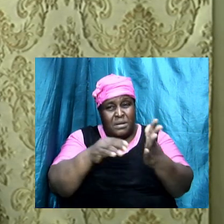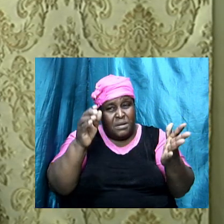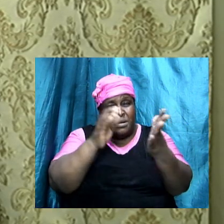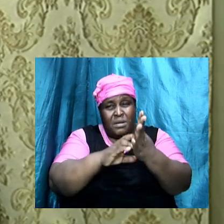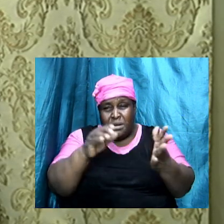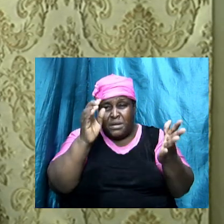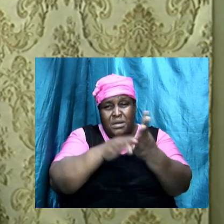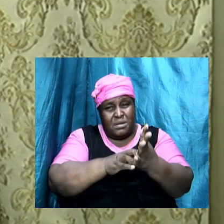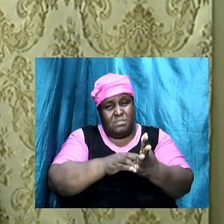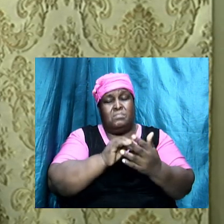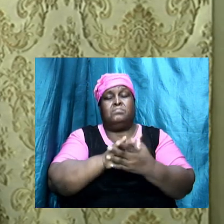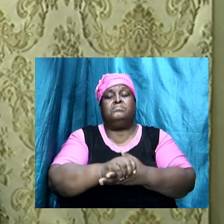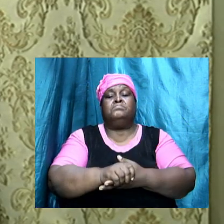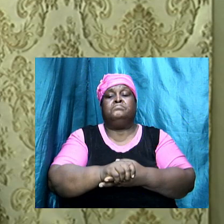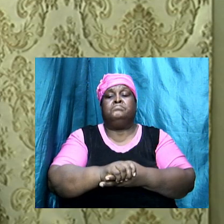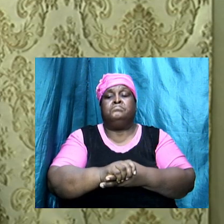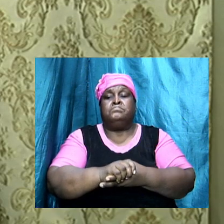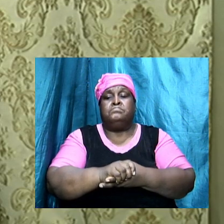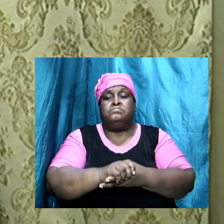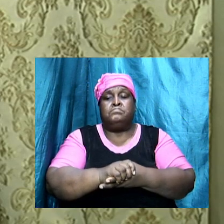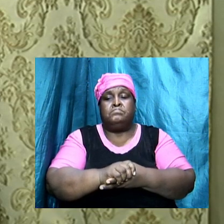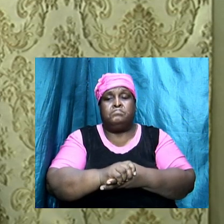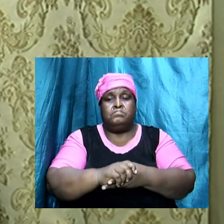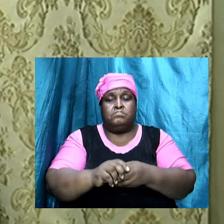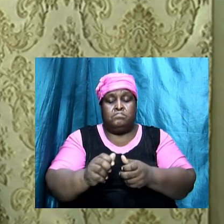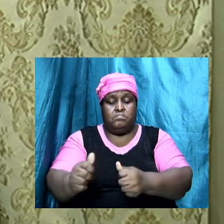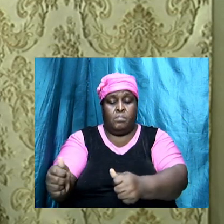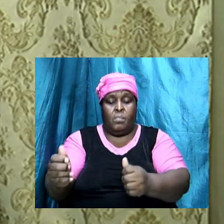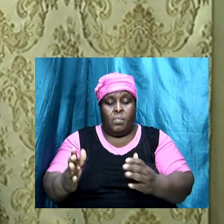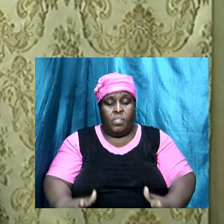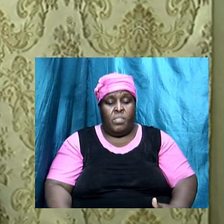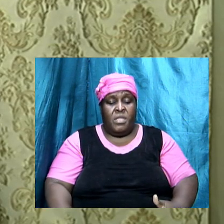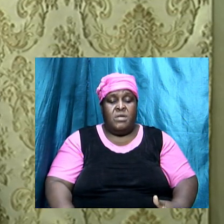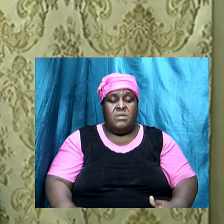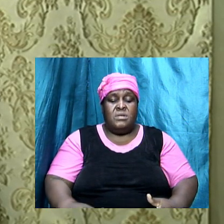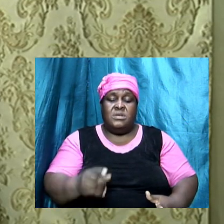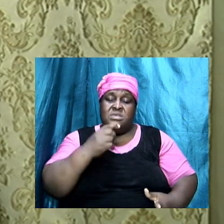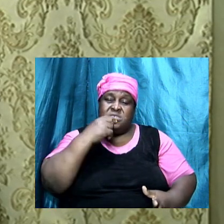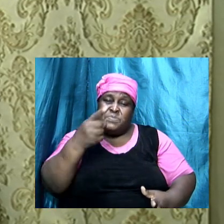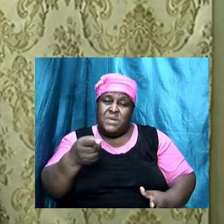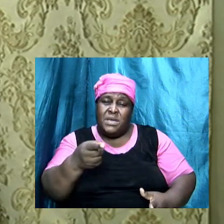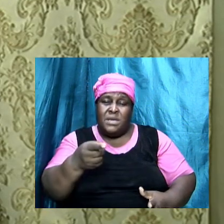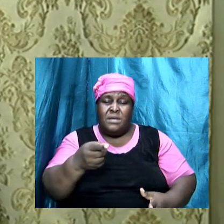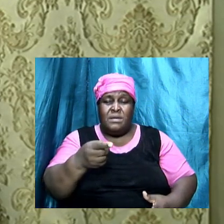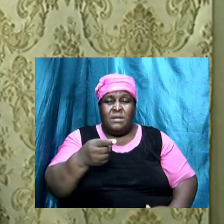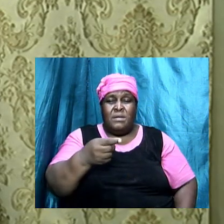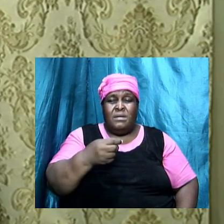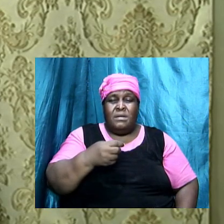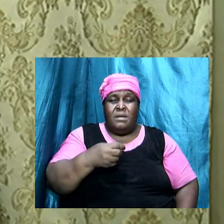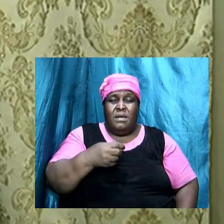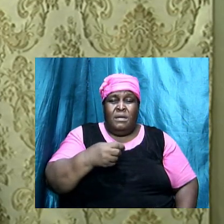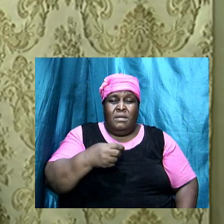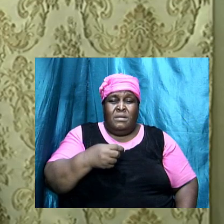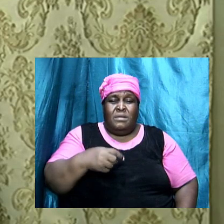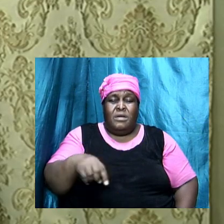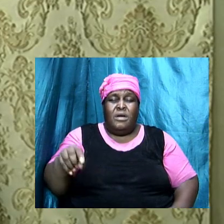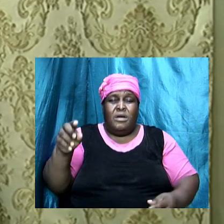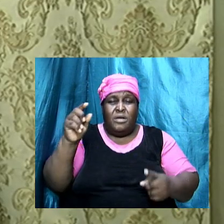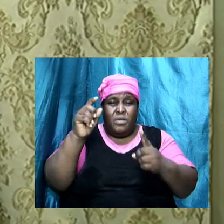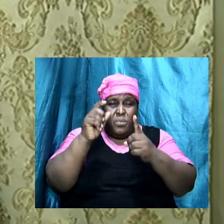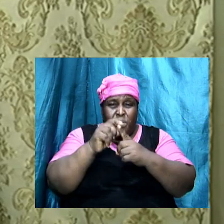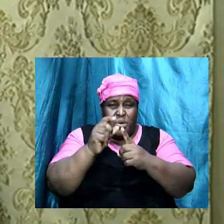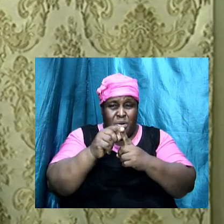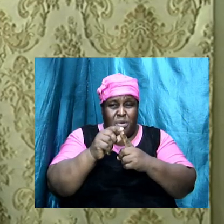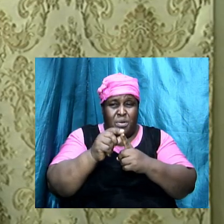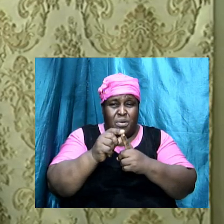So the apostle, amen, wrote harsh words about those who pervert the gospel with